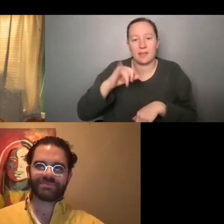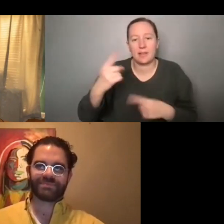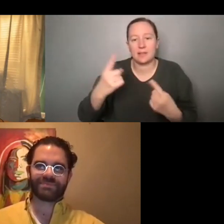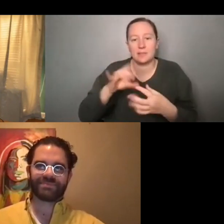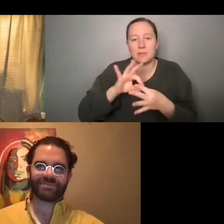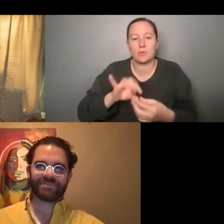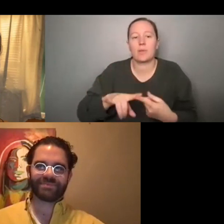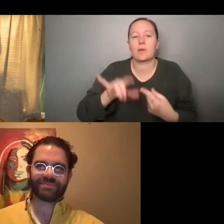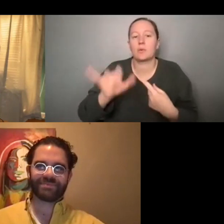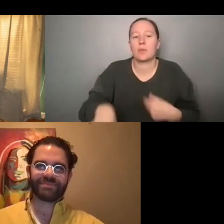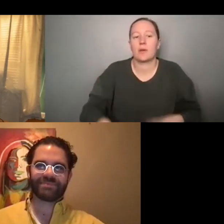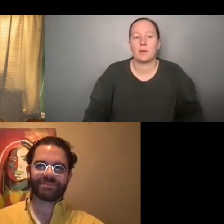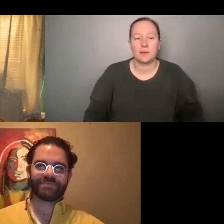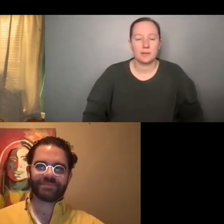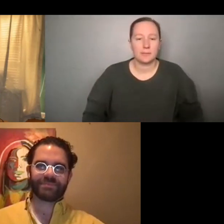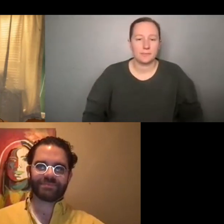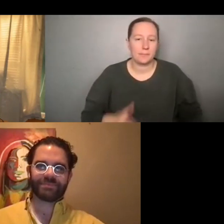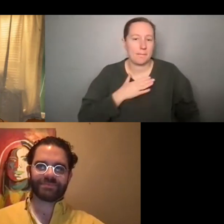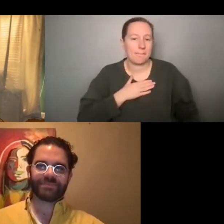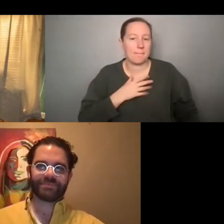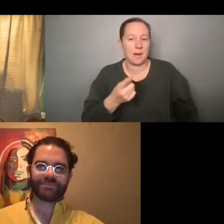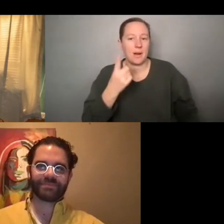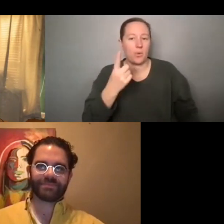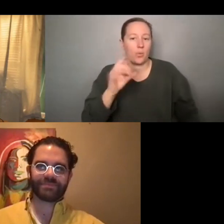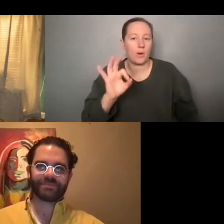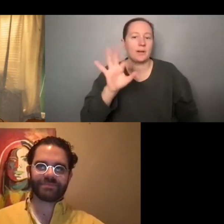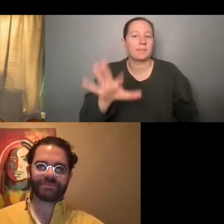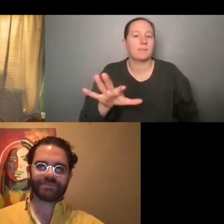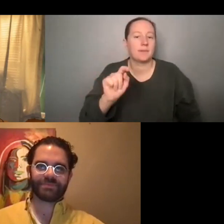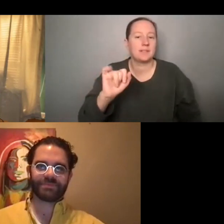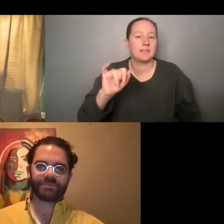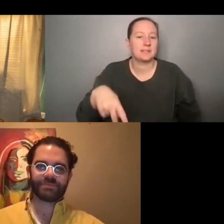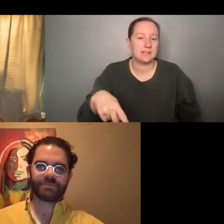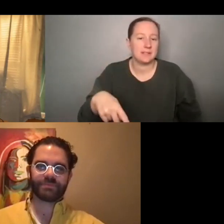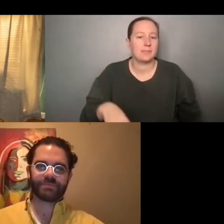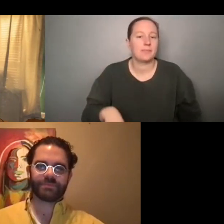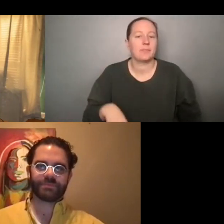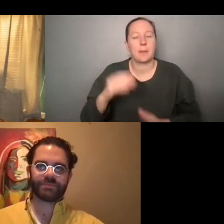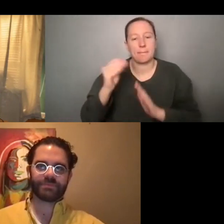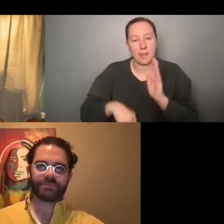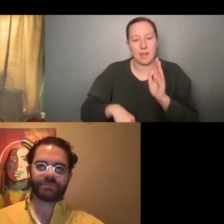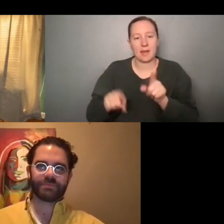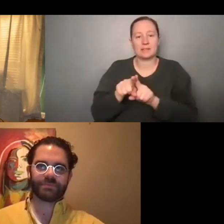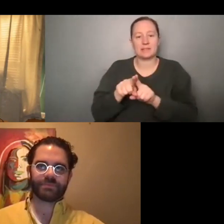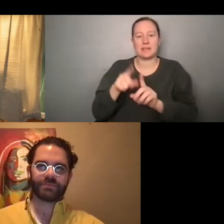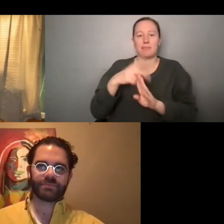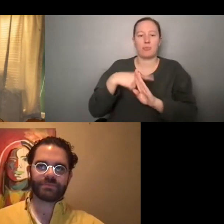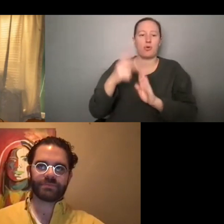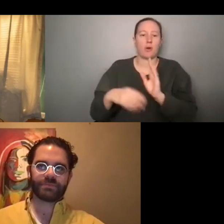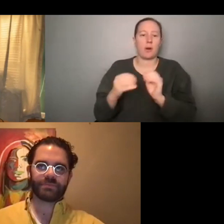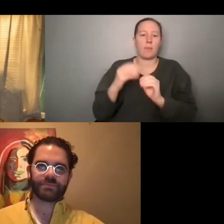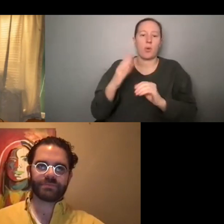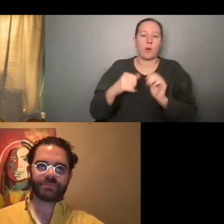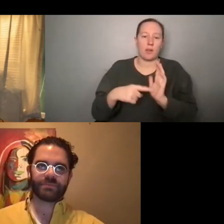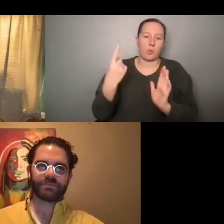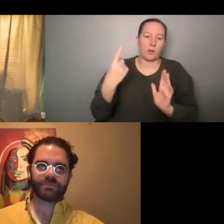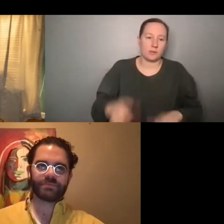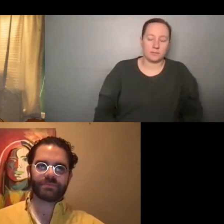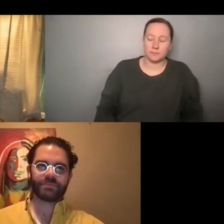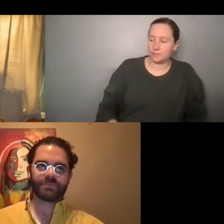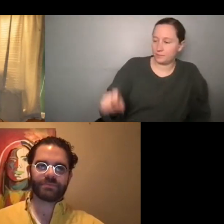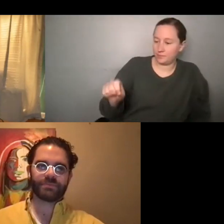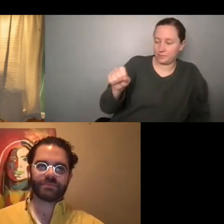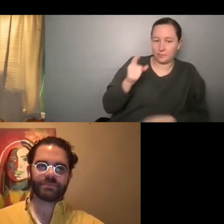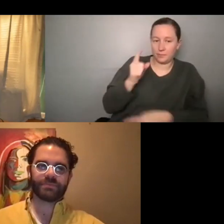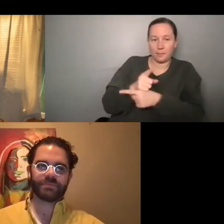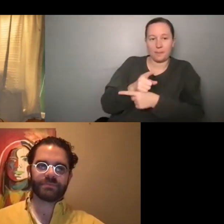So that's my one tip, uh, is to apply to the same ones consistently. No, I think you're